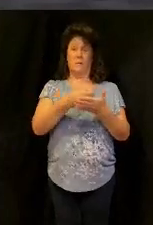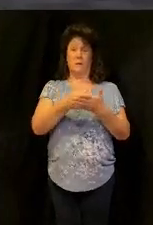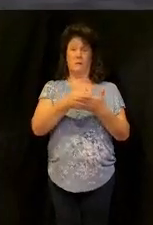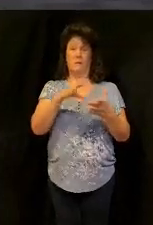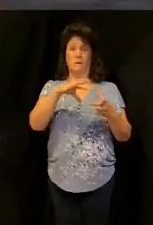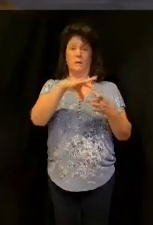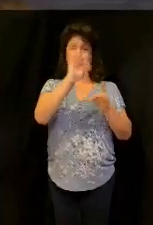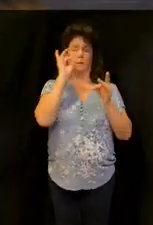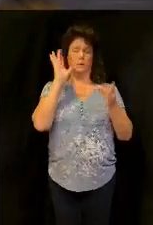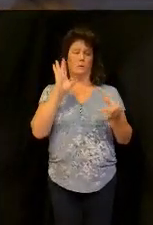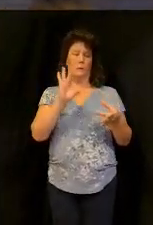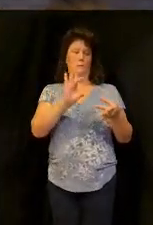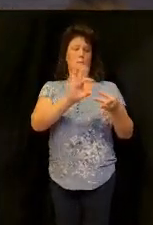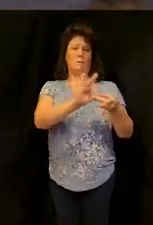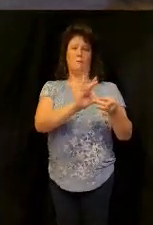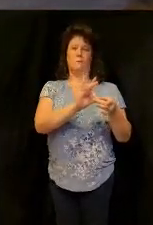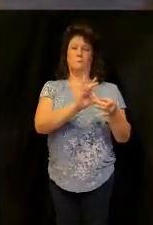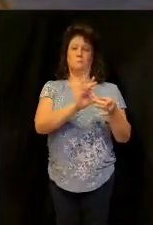that